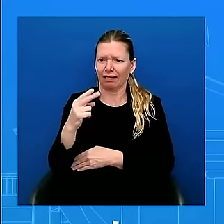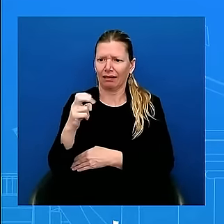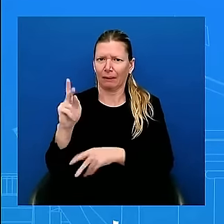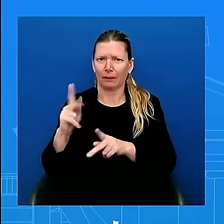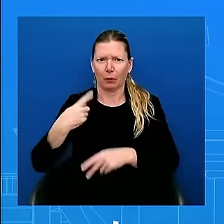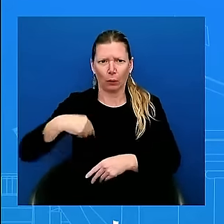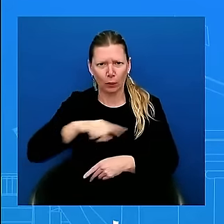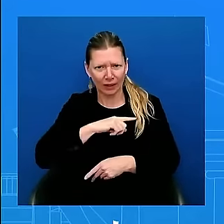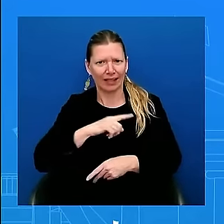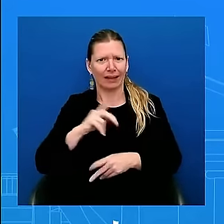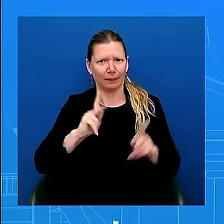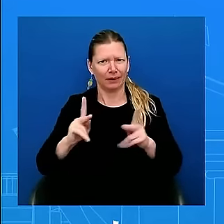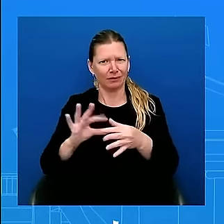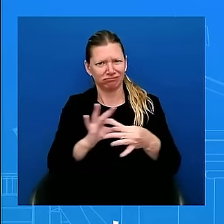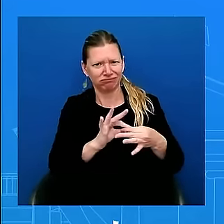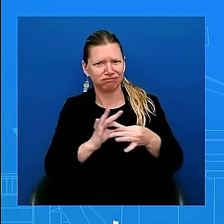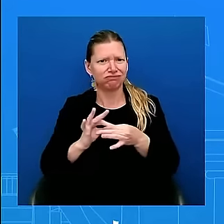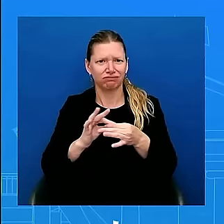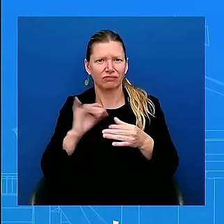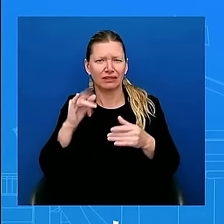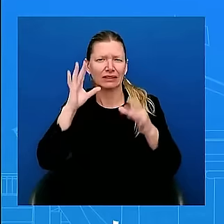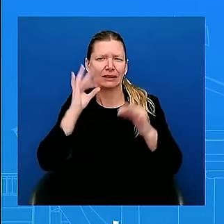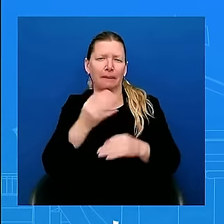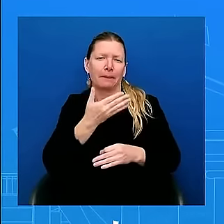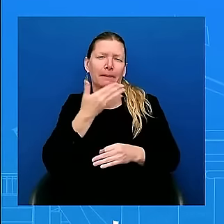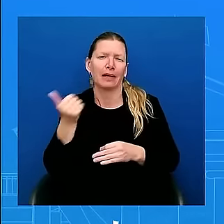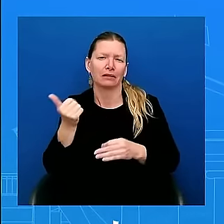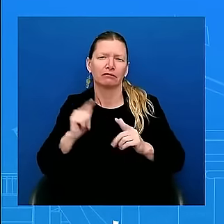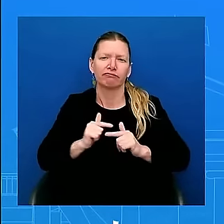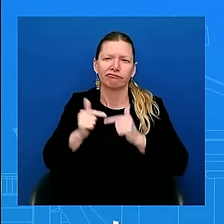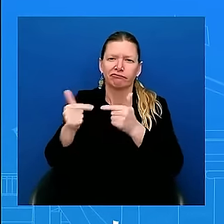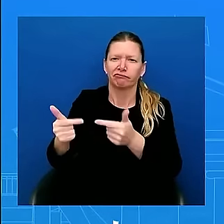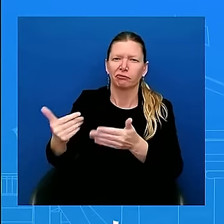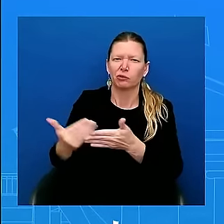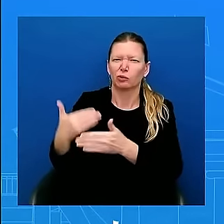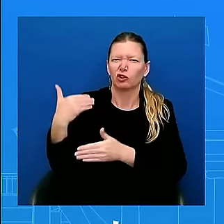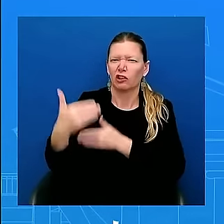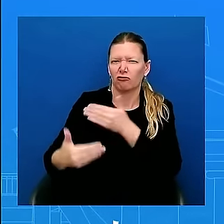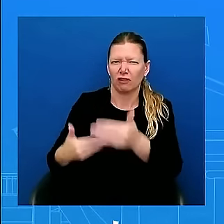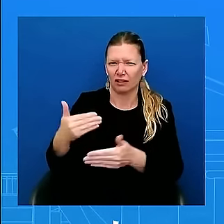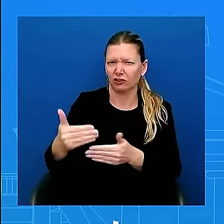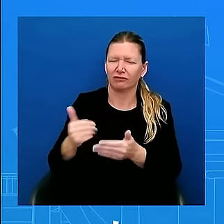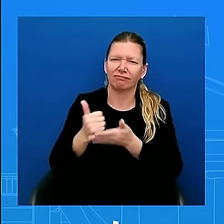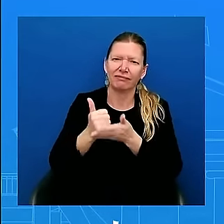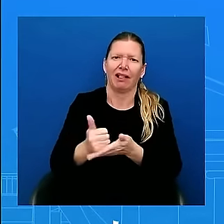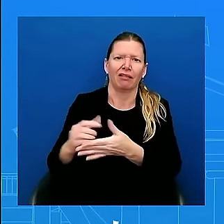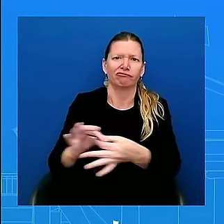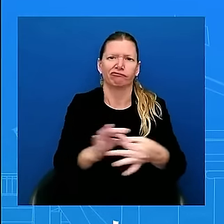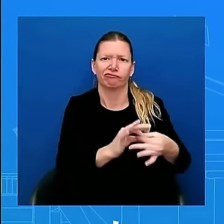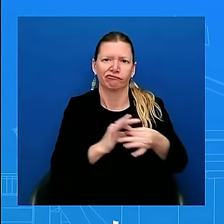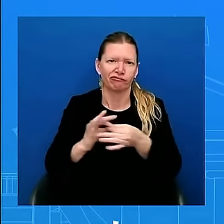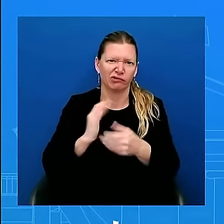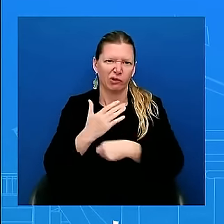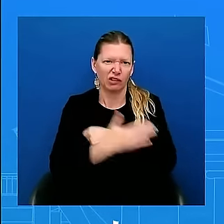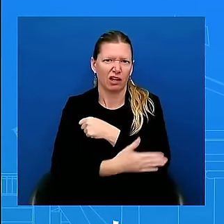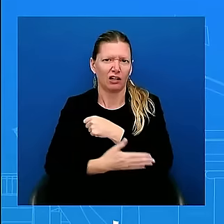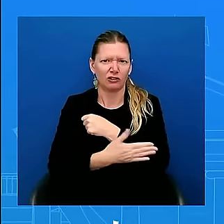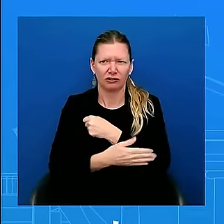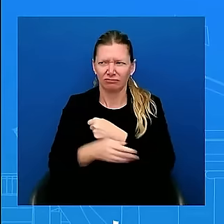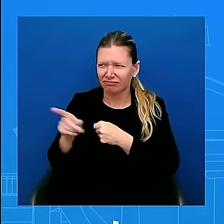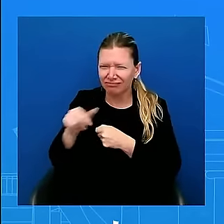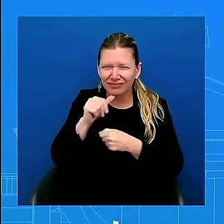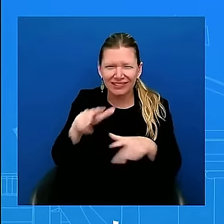few politicians would ever do. President Biden will go down in history as one of the nation's greatest presidents,